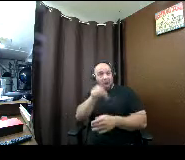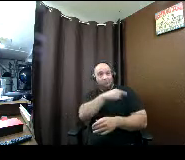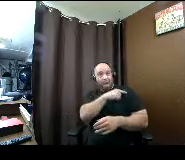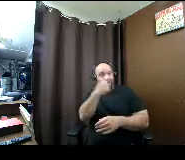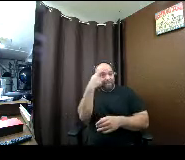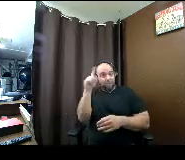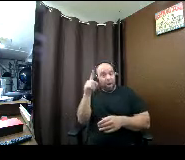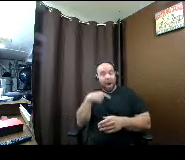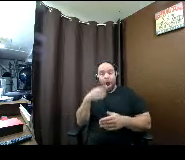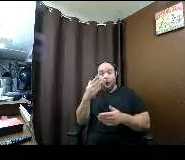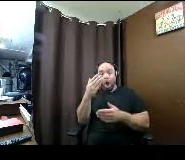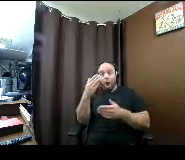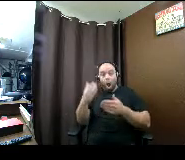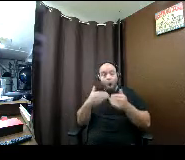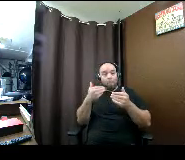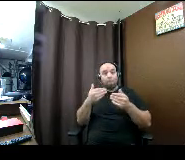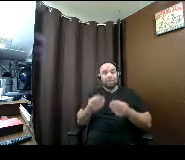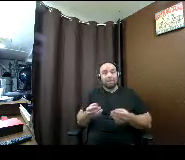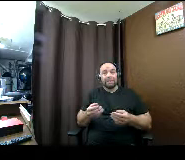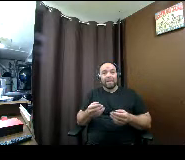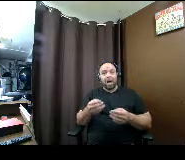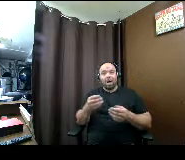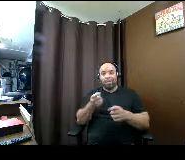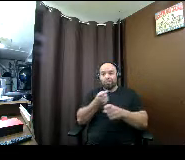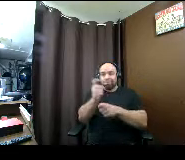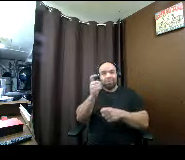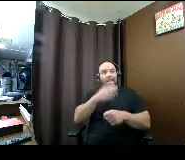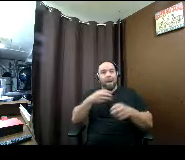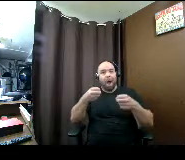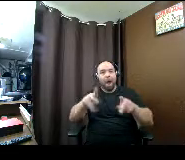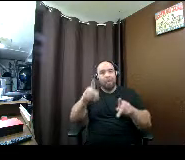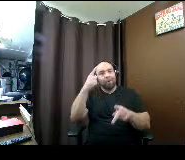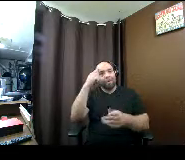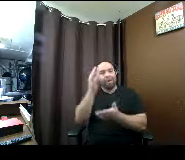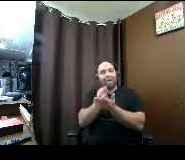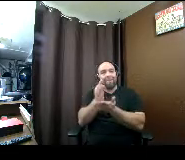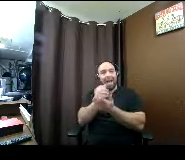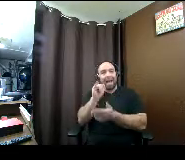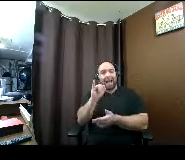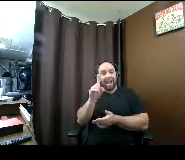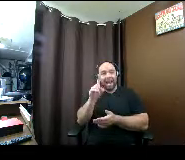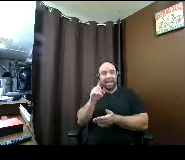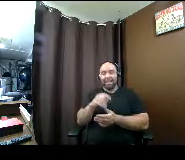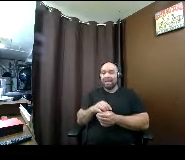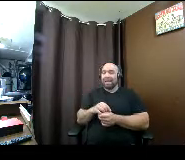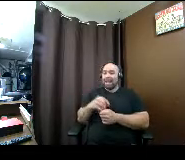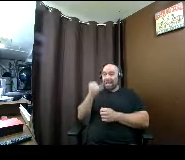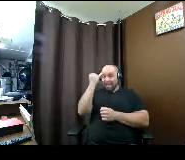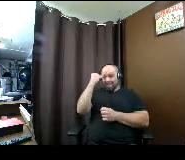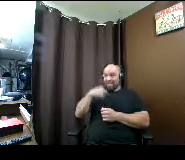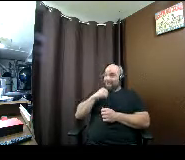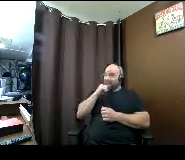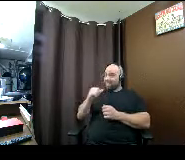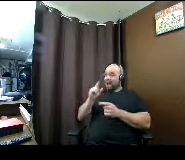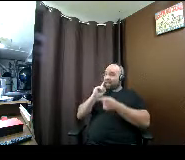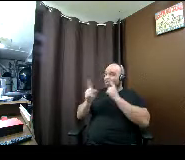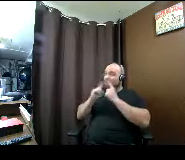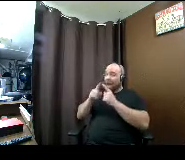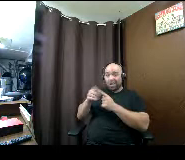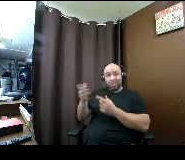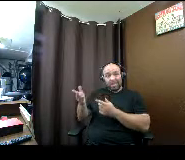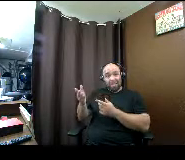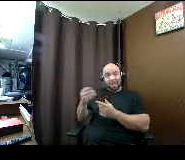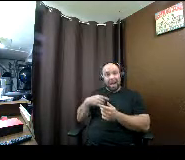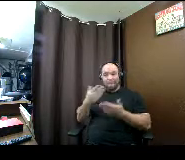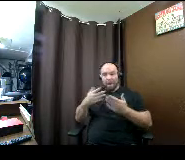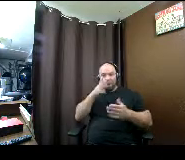my opportunity for financial aid and in fact i probably if i hadn't talked to a financial aid officer and applied for aid would have dropped out and not